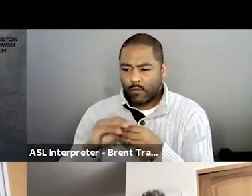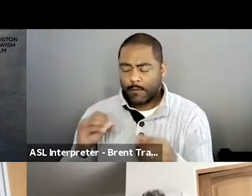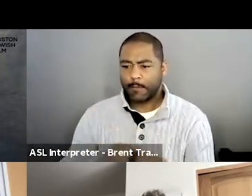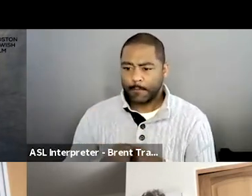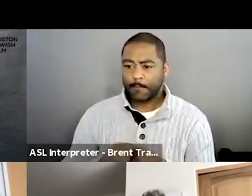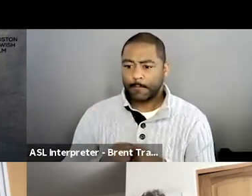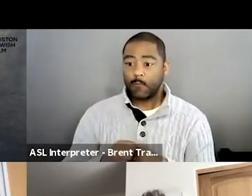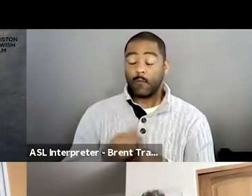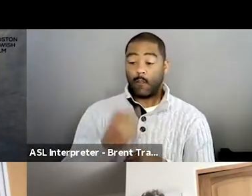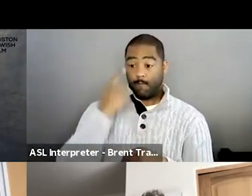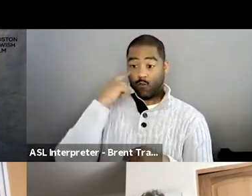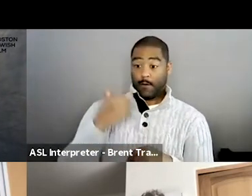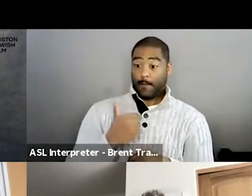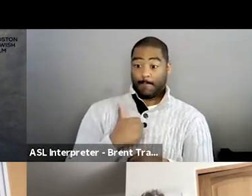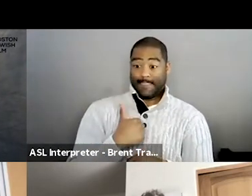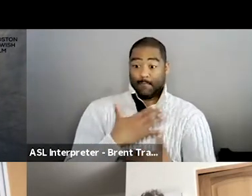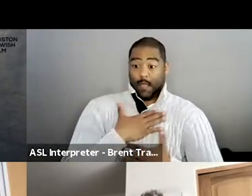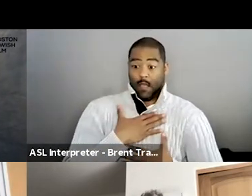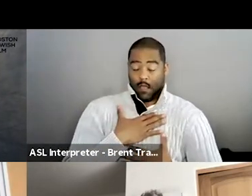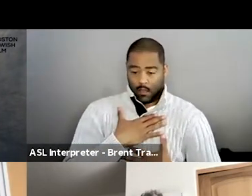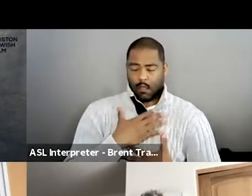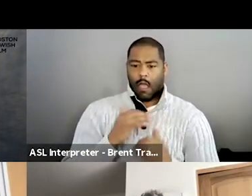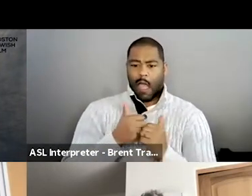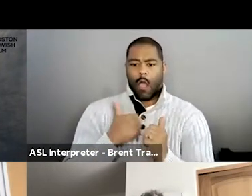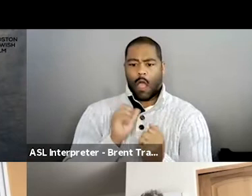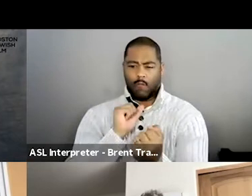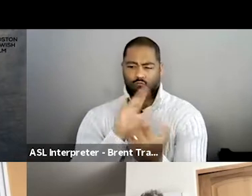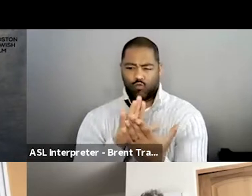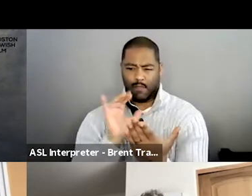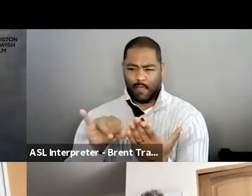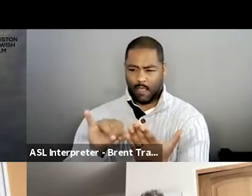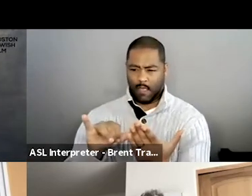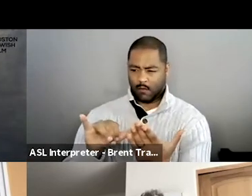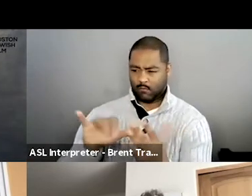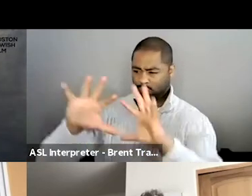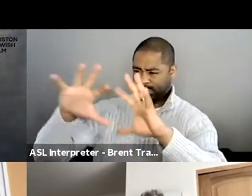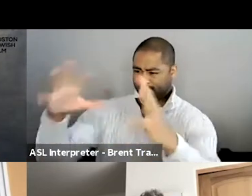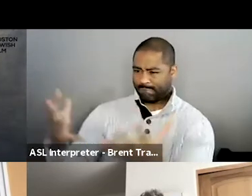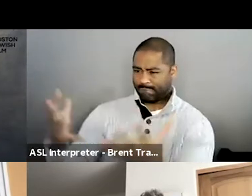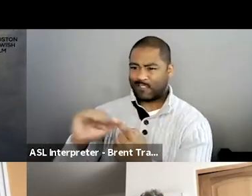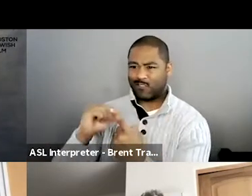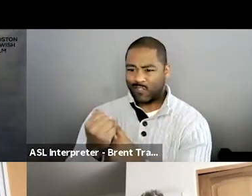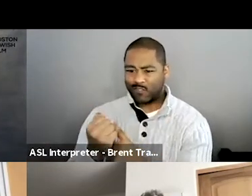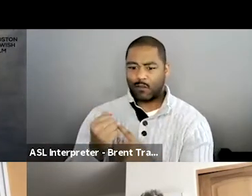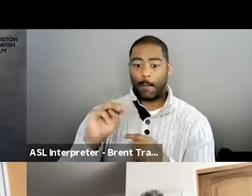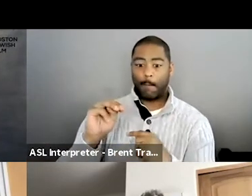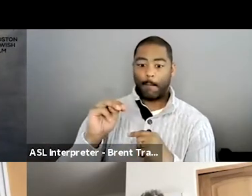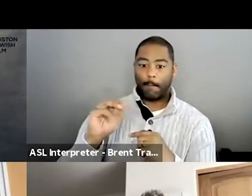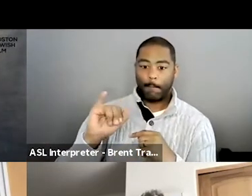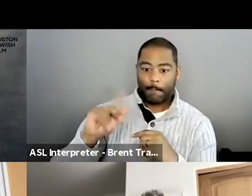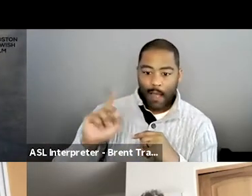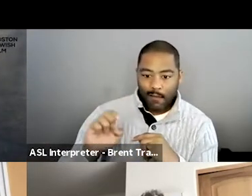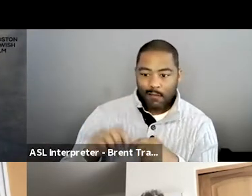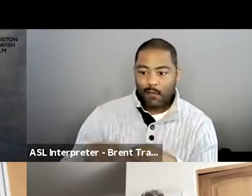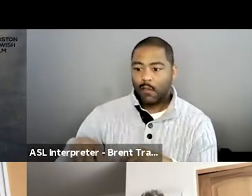for me in how I approached the subject, how I learned how to approach Mike and how I approach Sheila